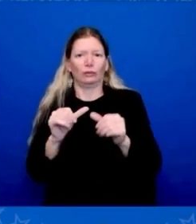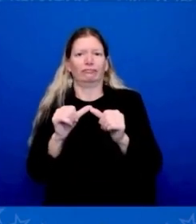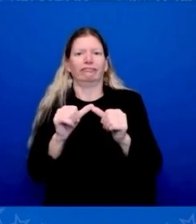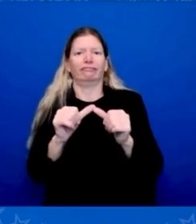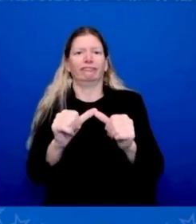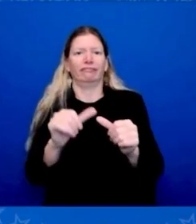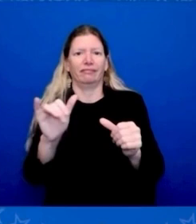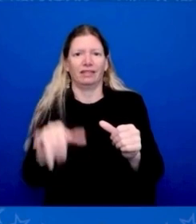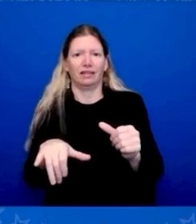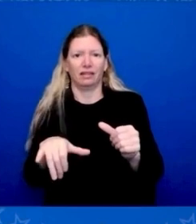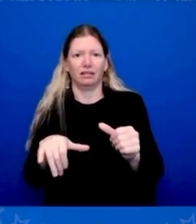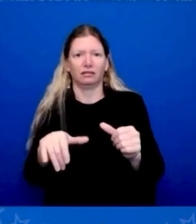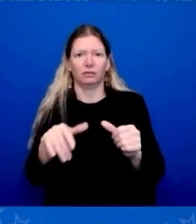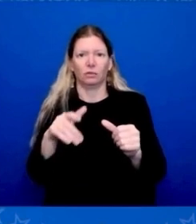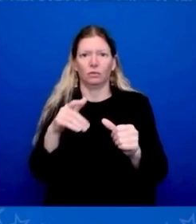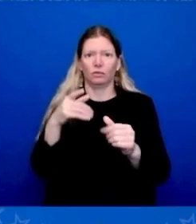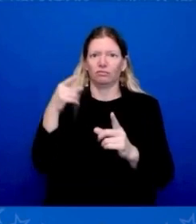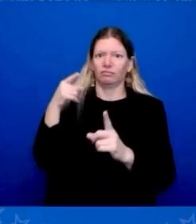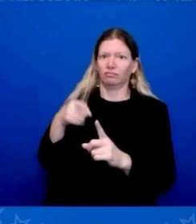generate significant